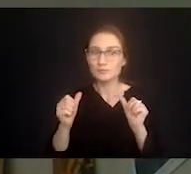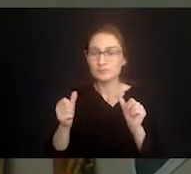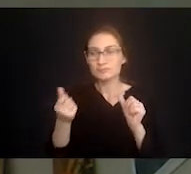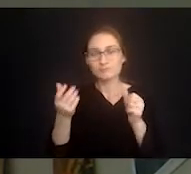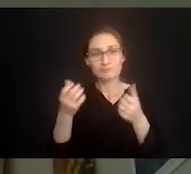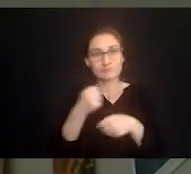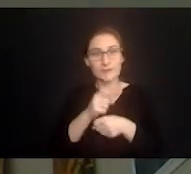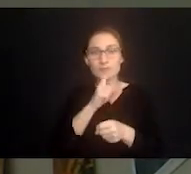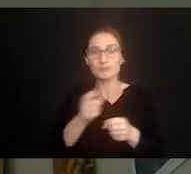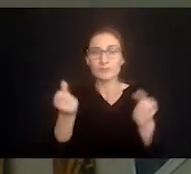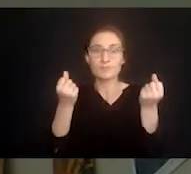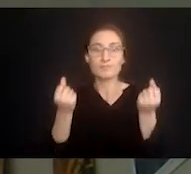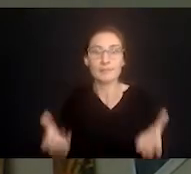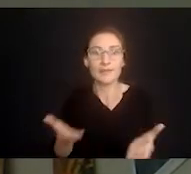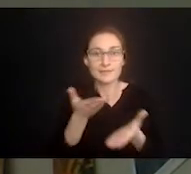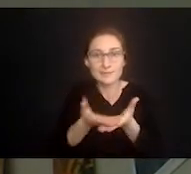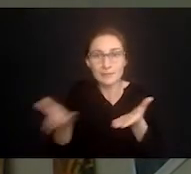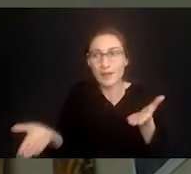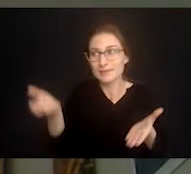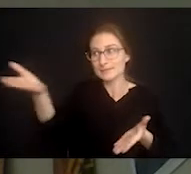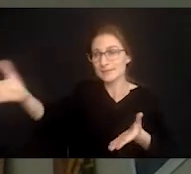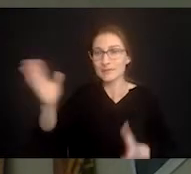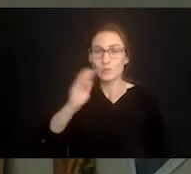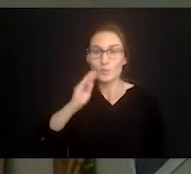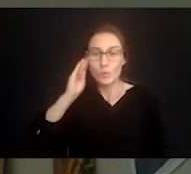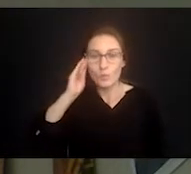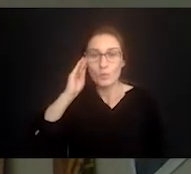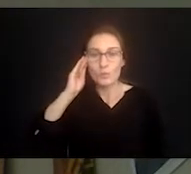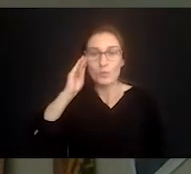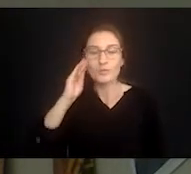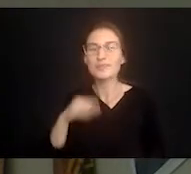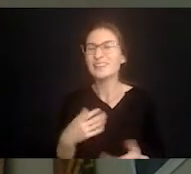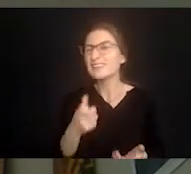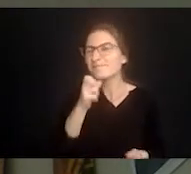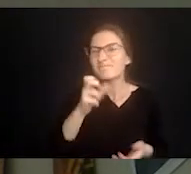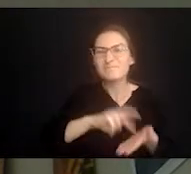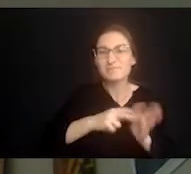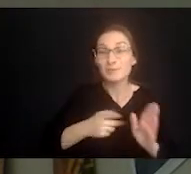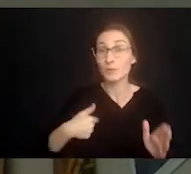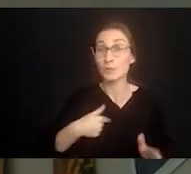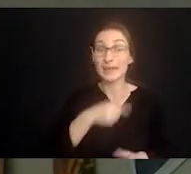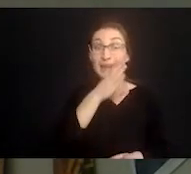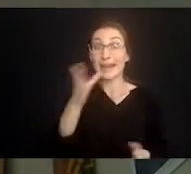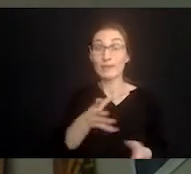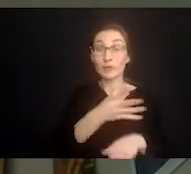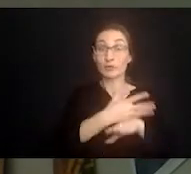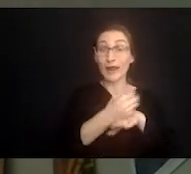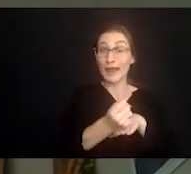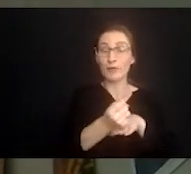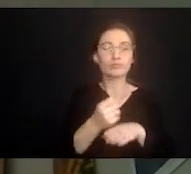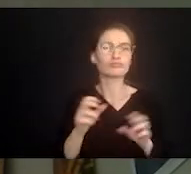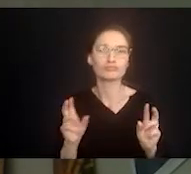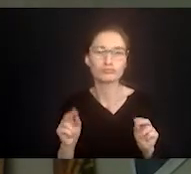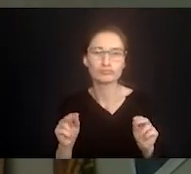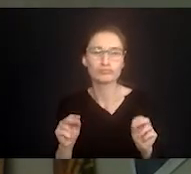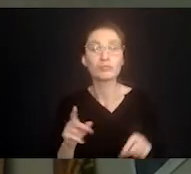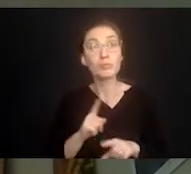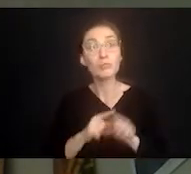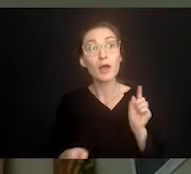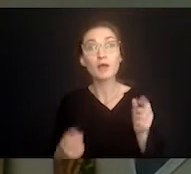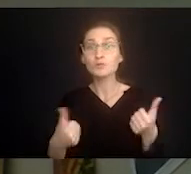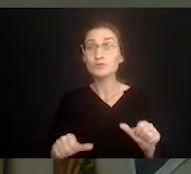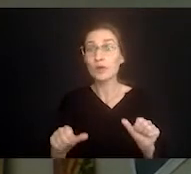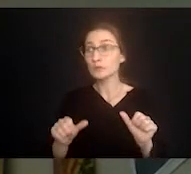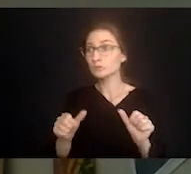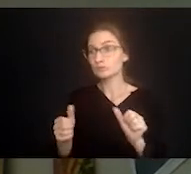our home well supplied. Now that doesn't mean we ever run out of things for sure, but we try to keep a supply